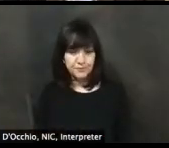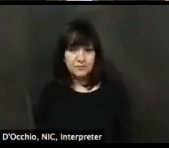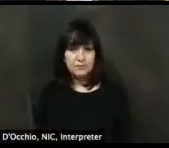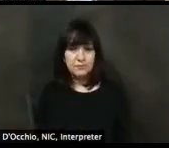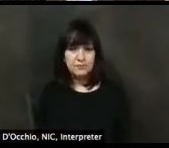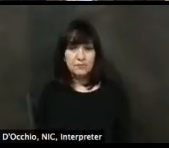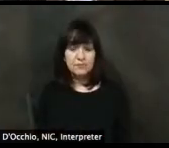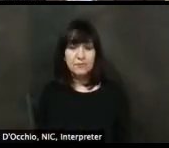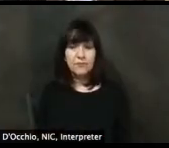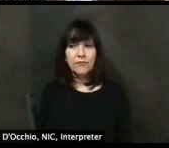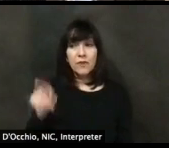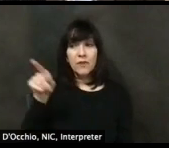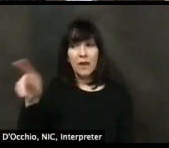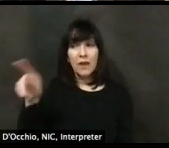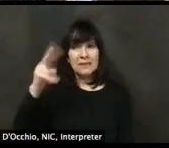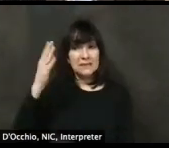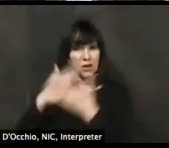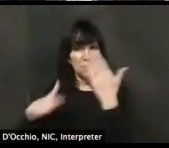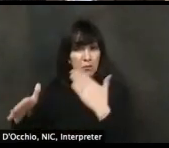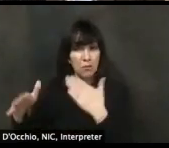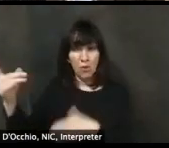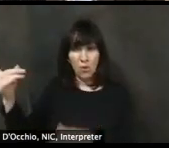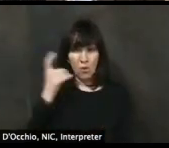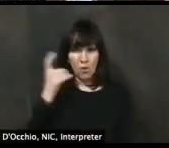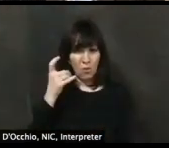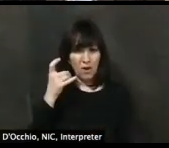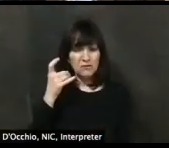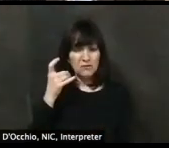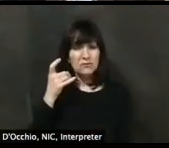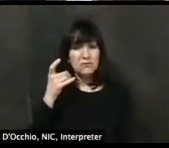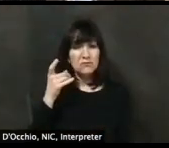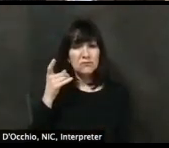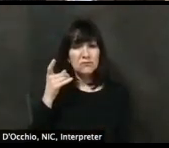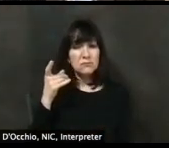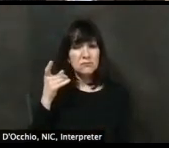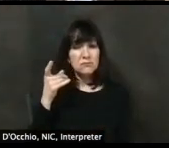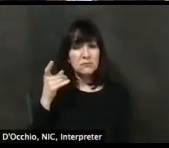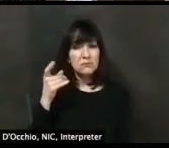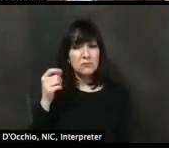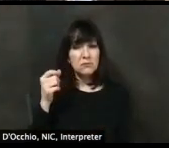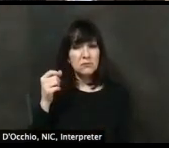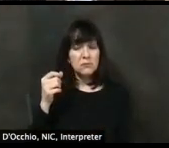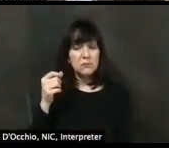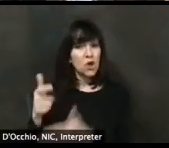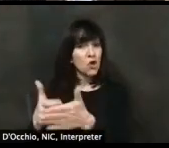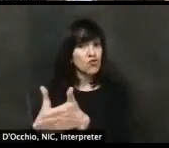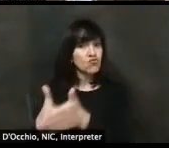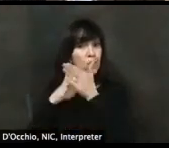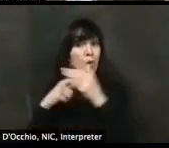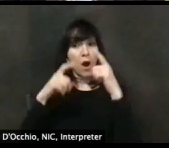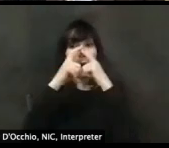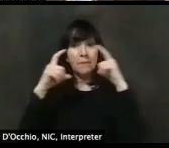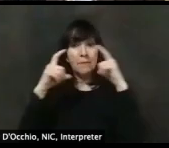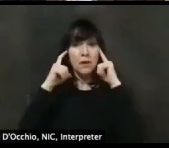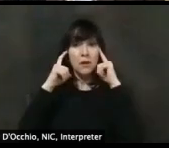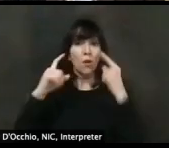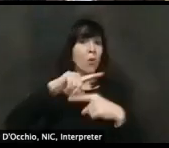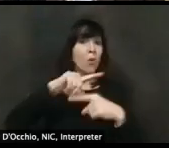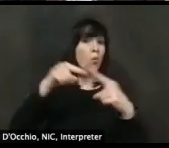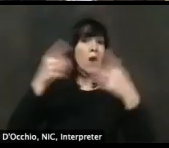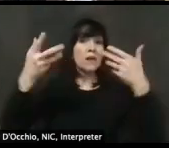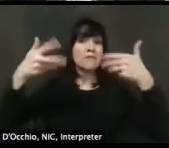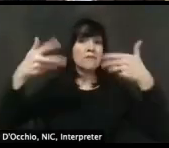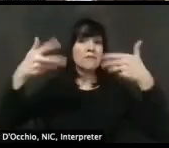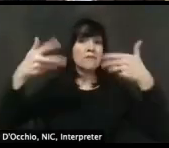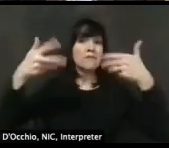question, um, I, I don't know when that requirement will stop, but, um, I think it's going to be with us